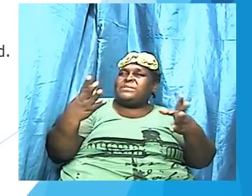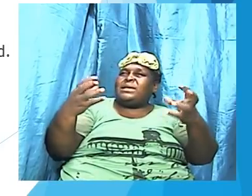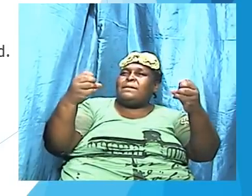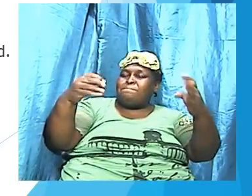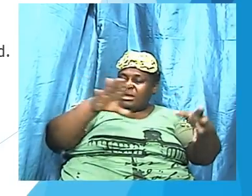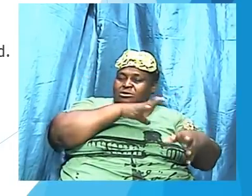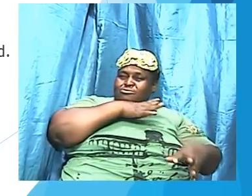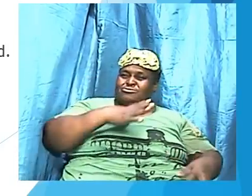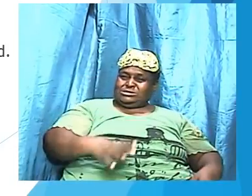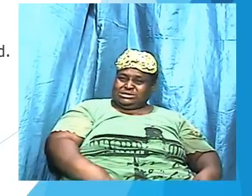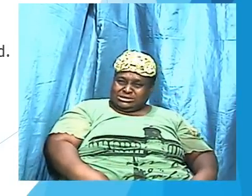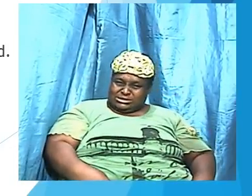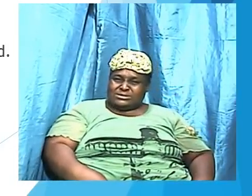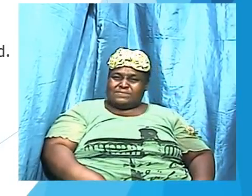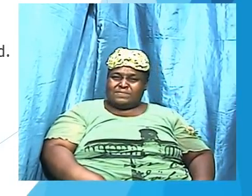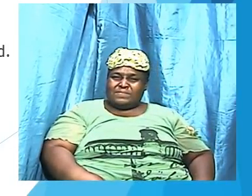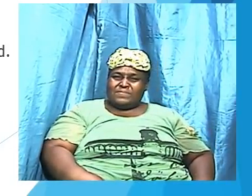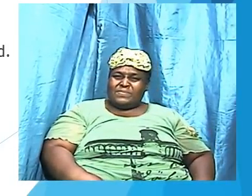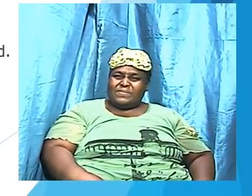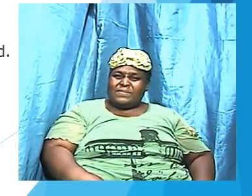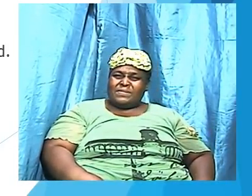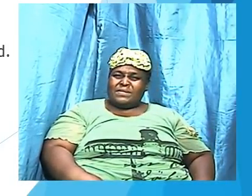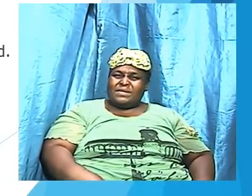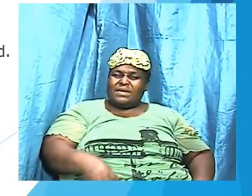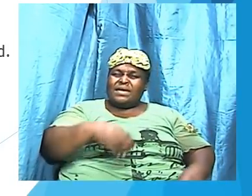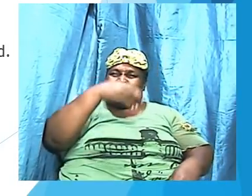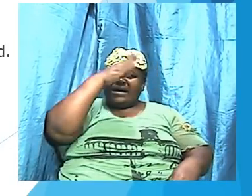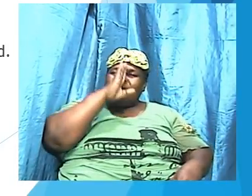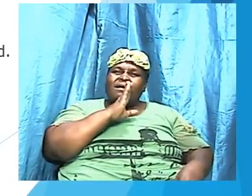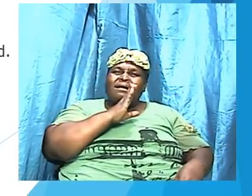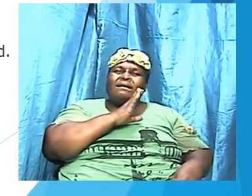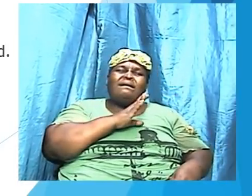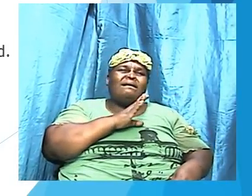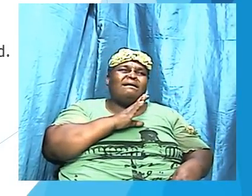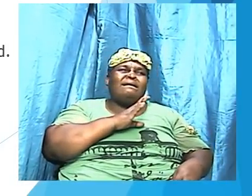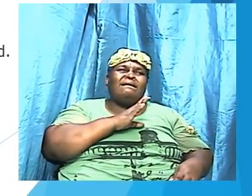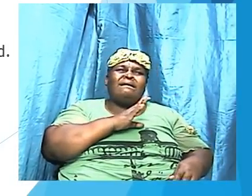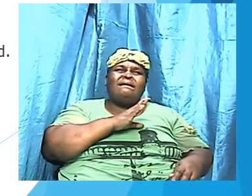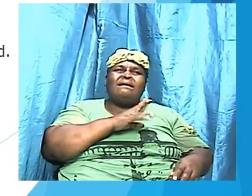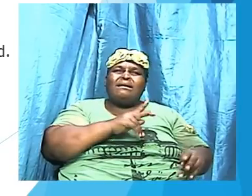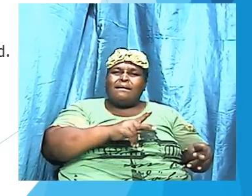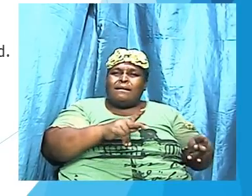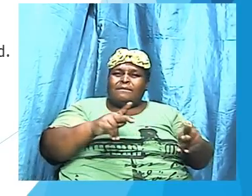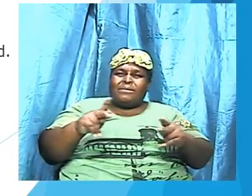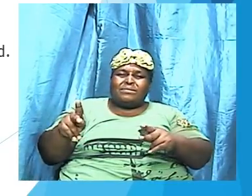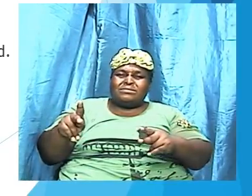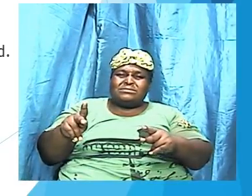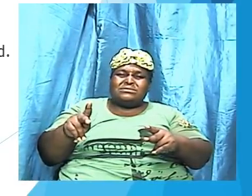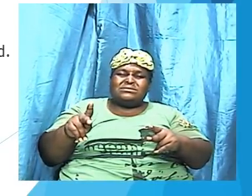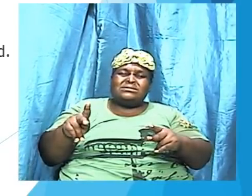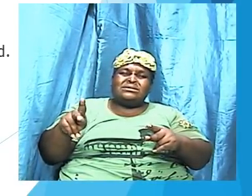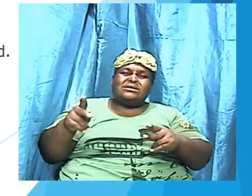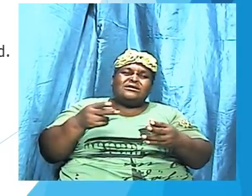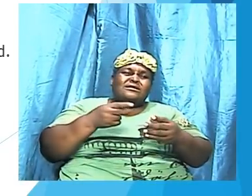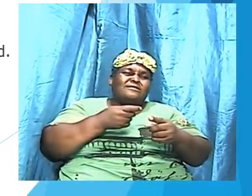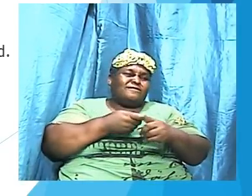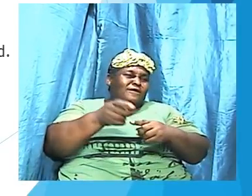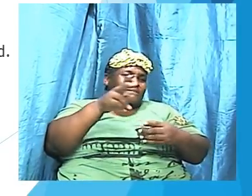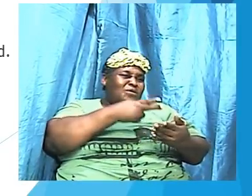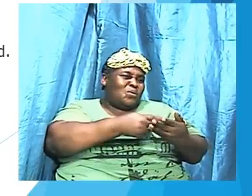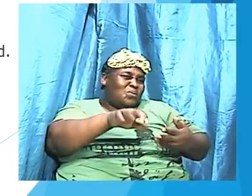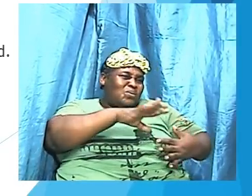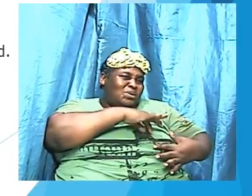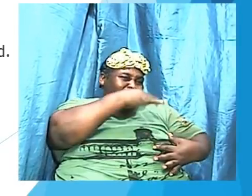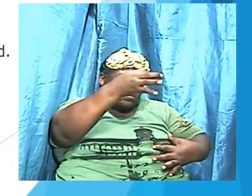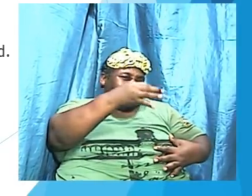pulls from the reservoir of that which is within us and pulls